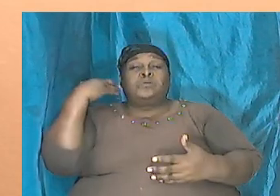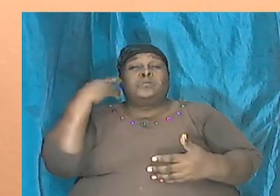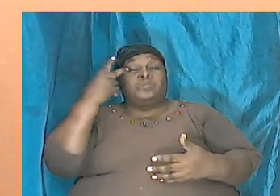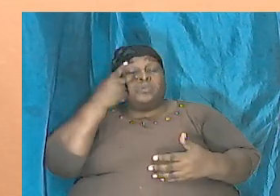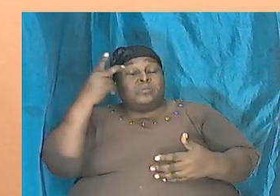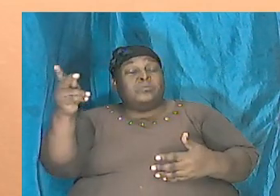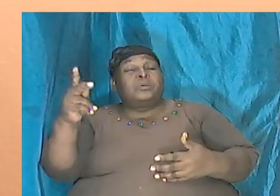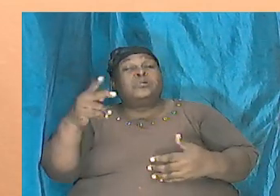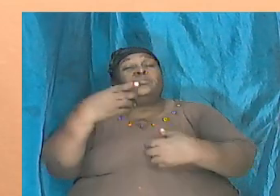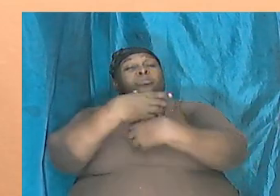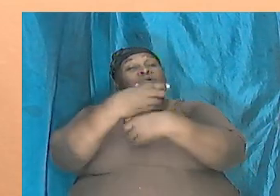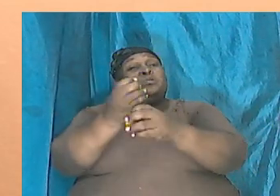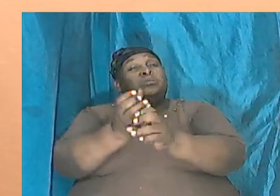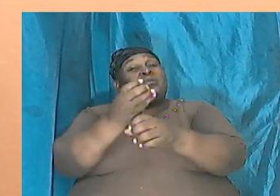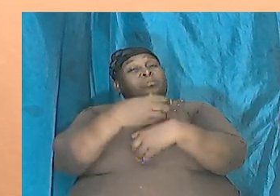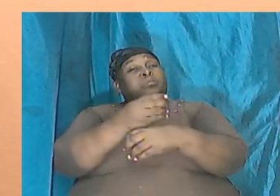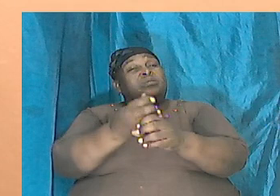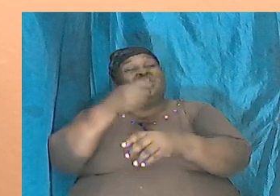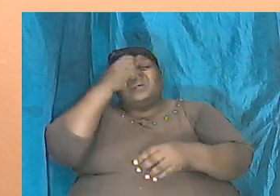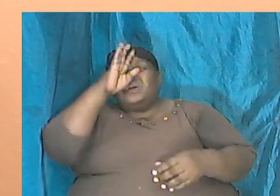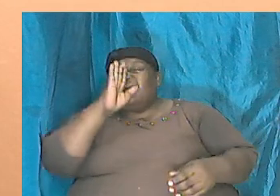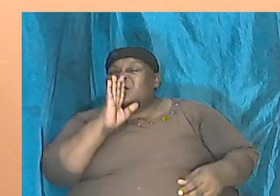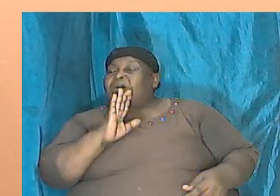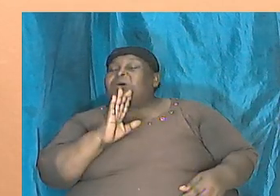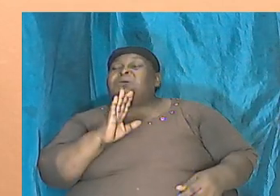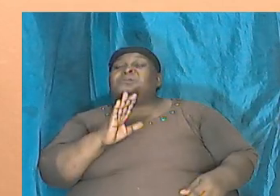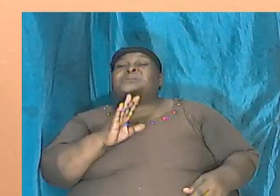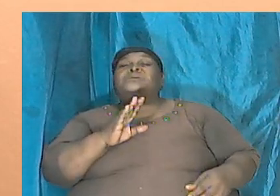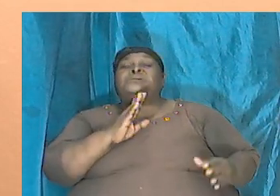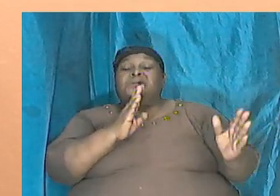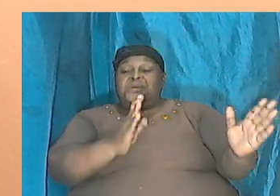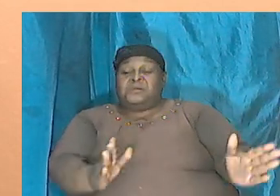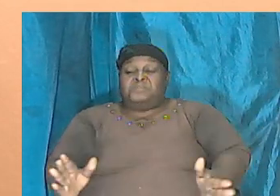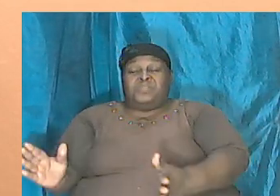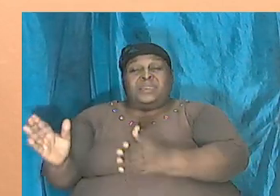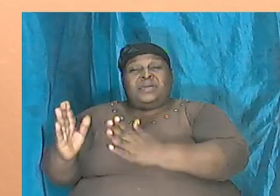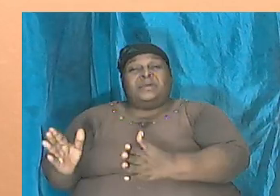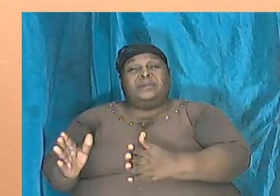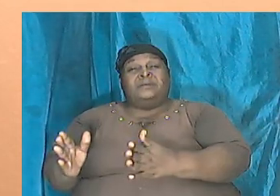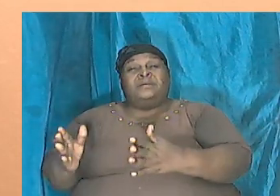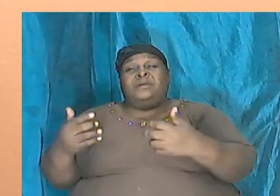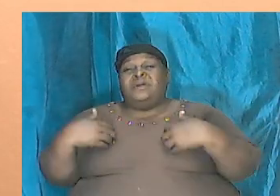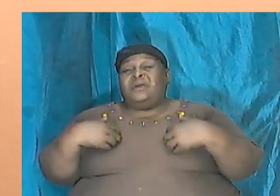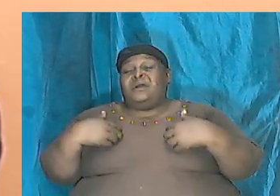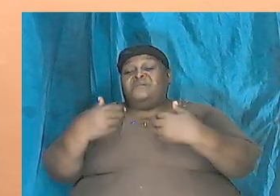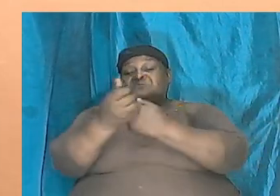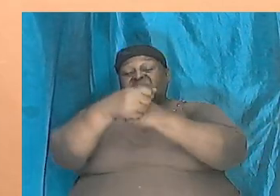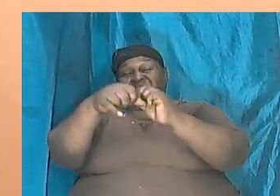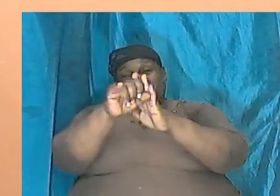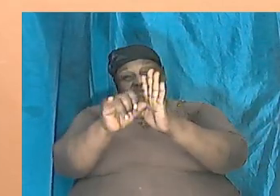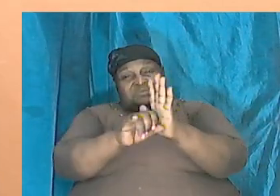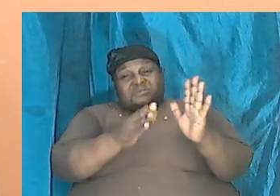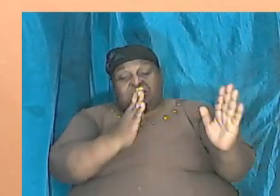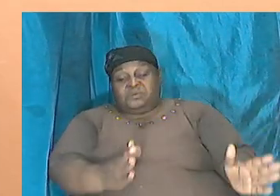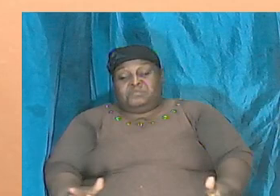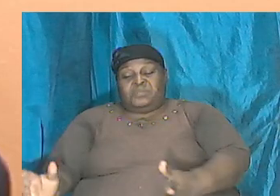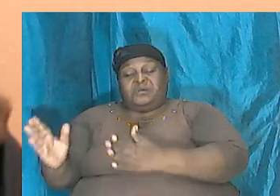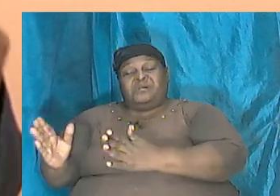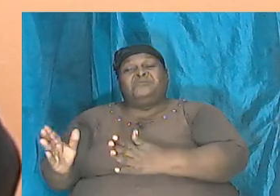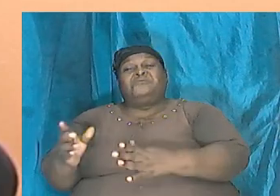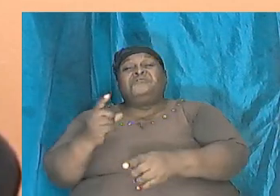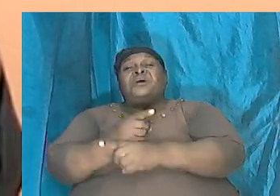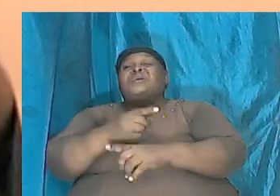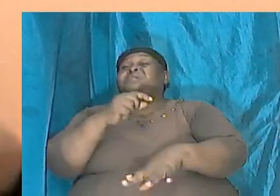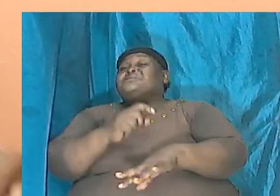right into creation, God also planned and had the salvation plan. Right at the time when he was creating,